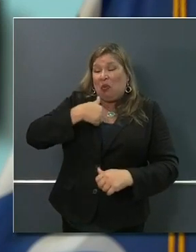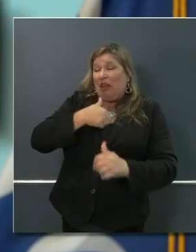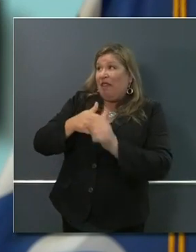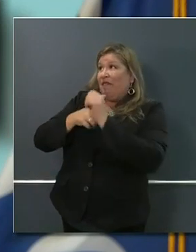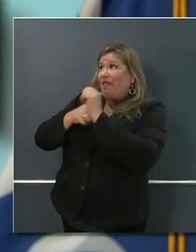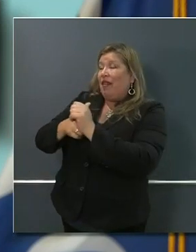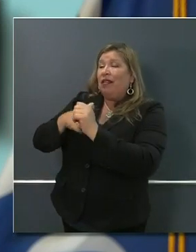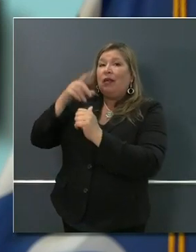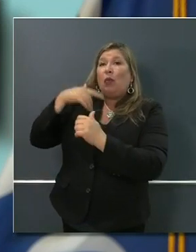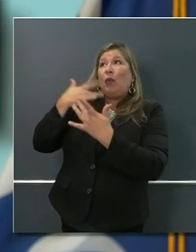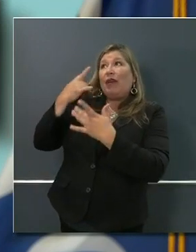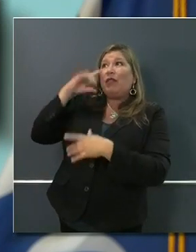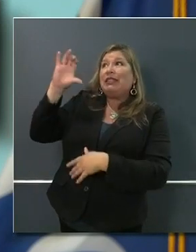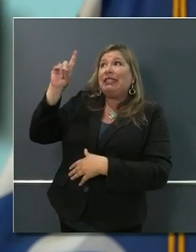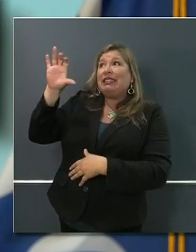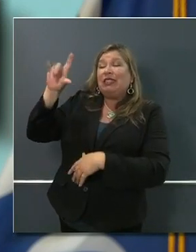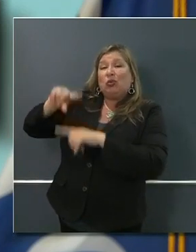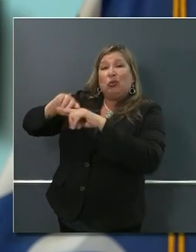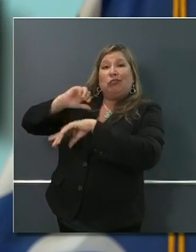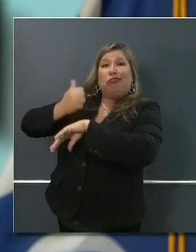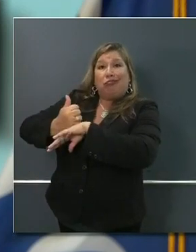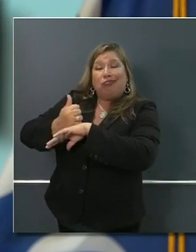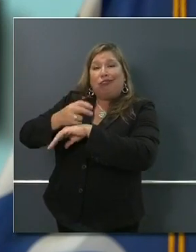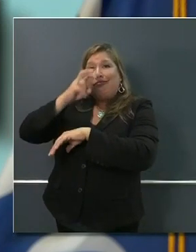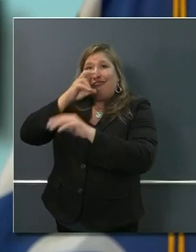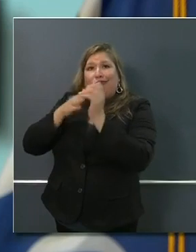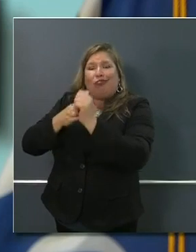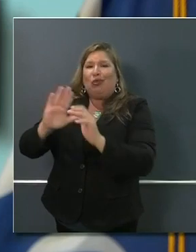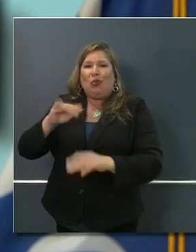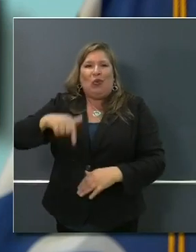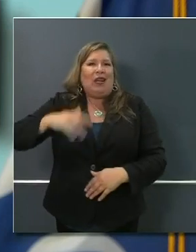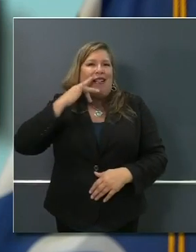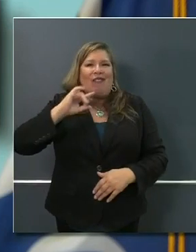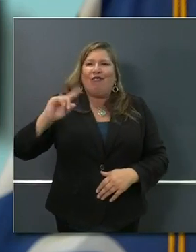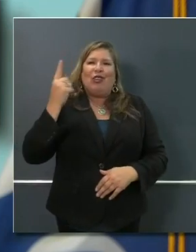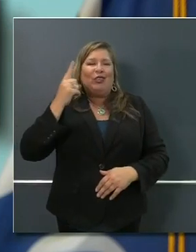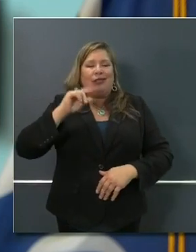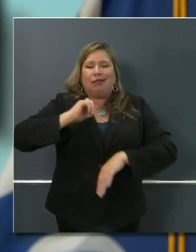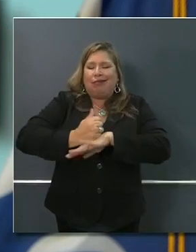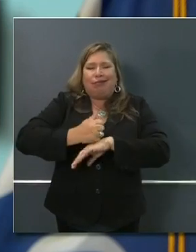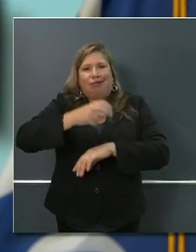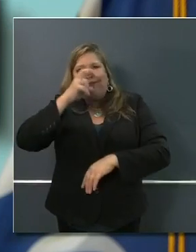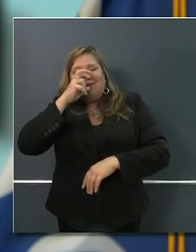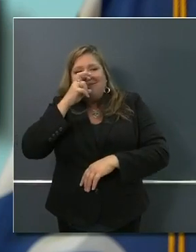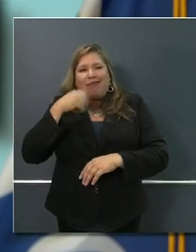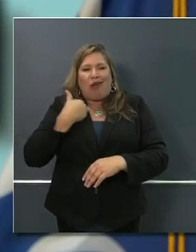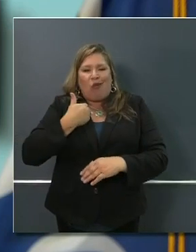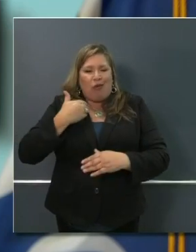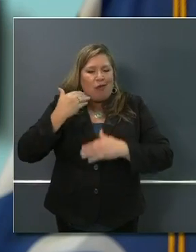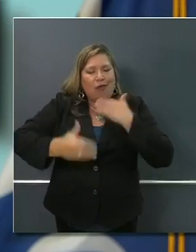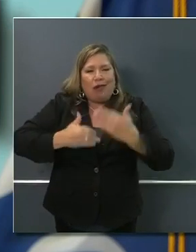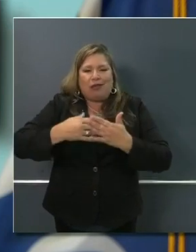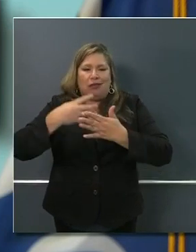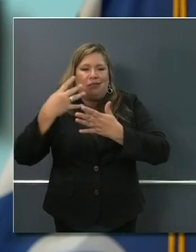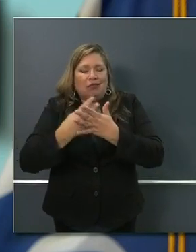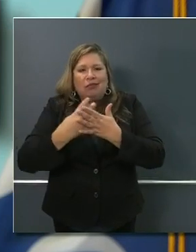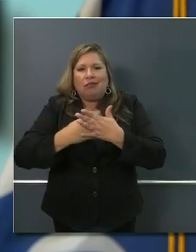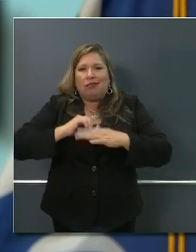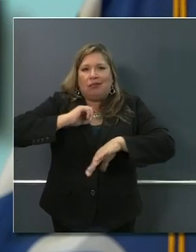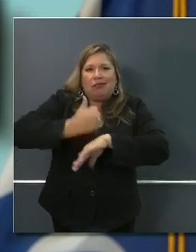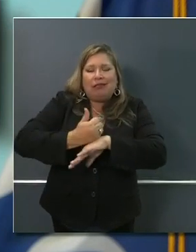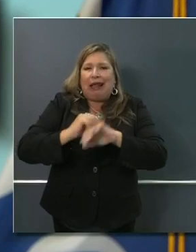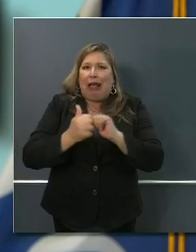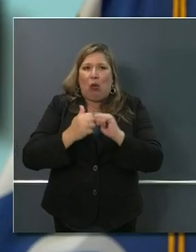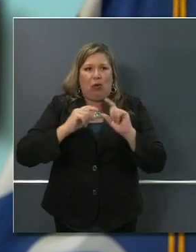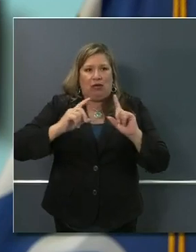further than their guidelines and start the process and protocols and procedures to implement testing for